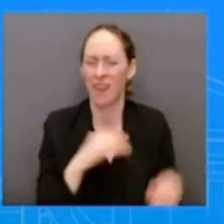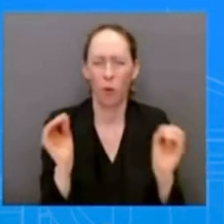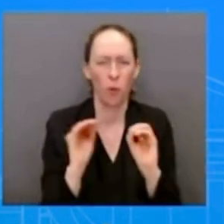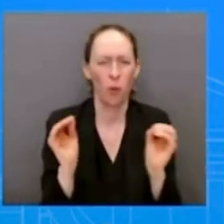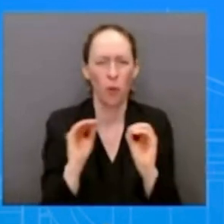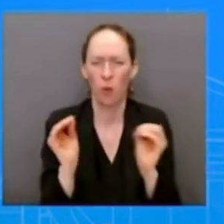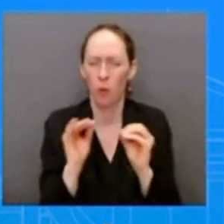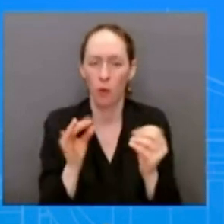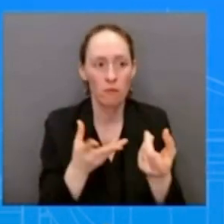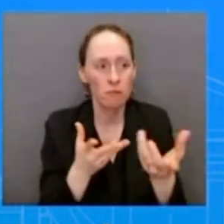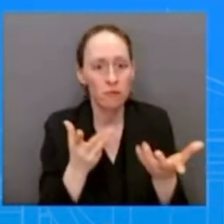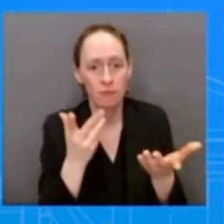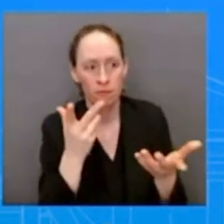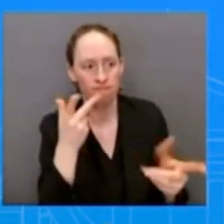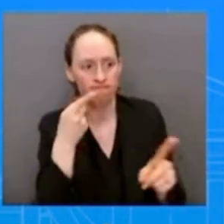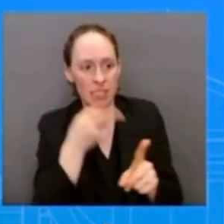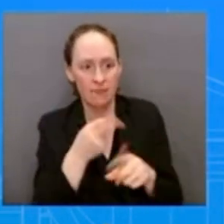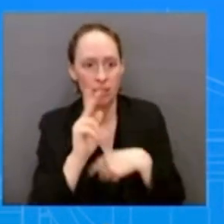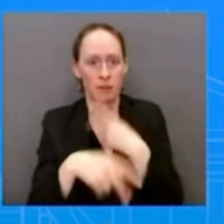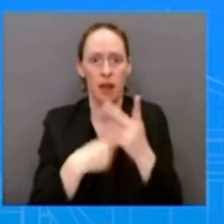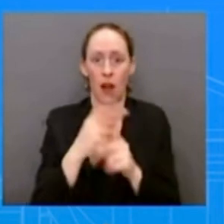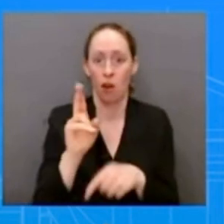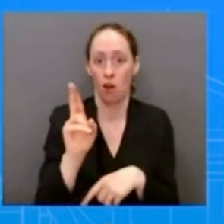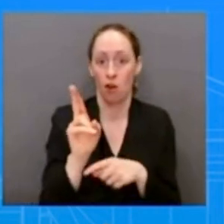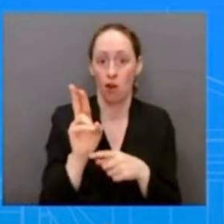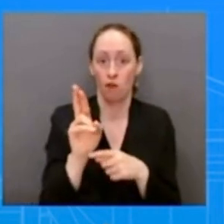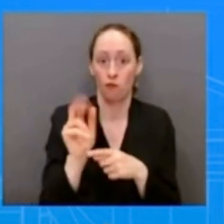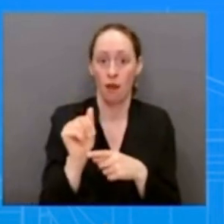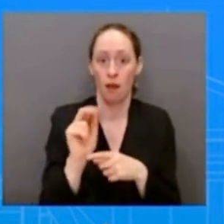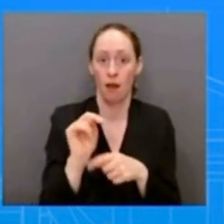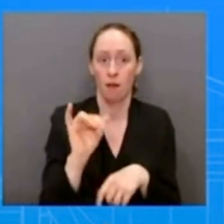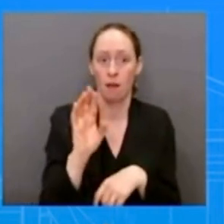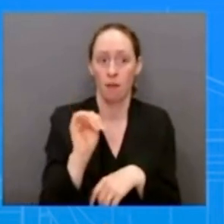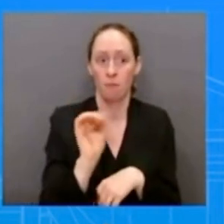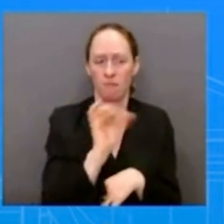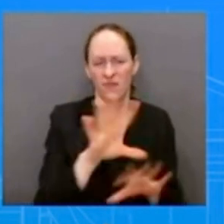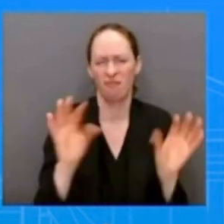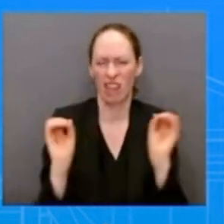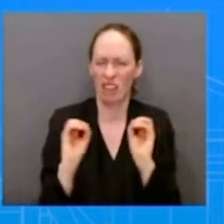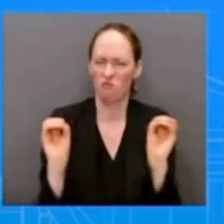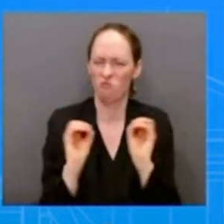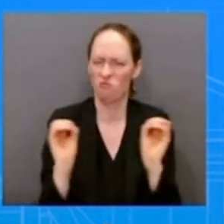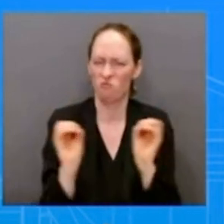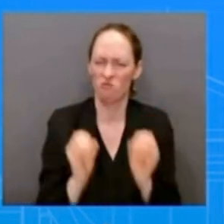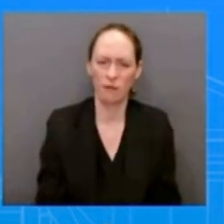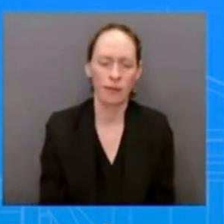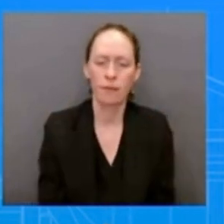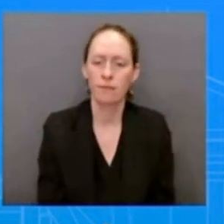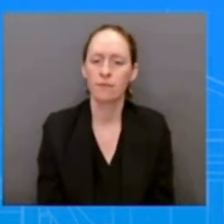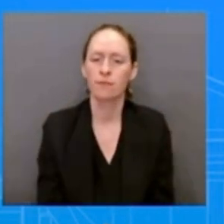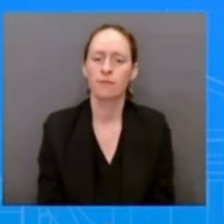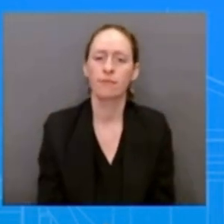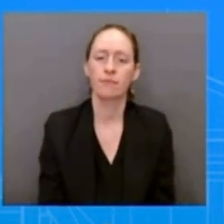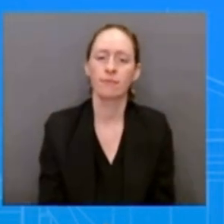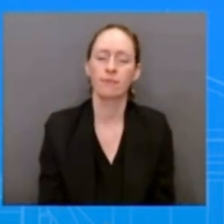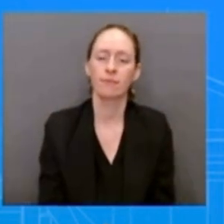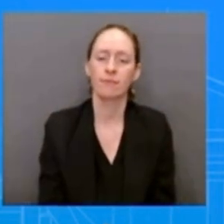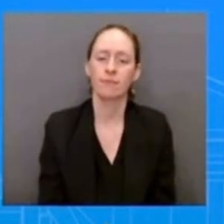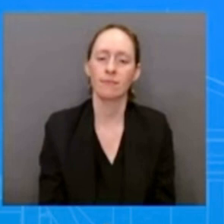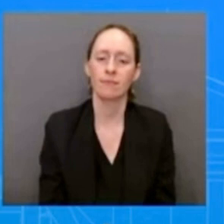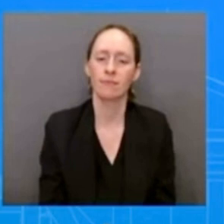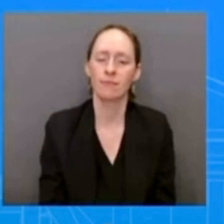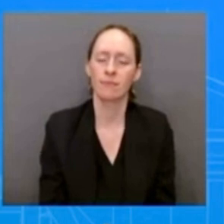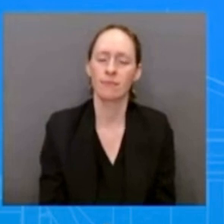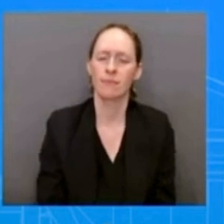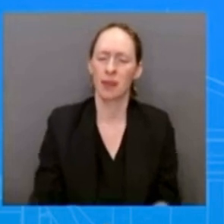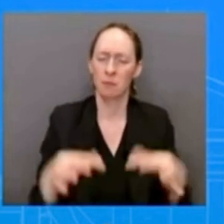important to remember what this is and this is that there have been health studies done on